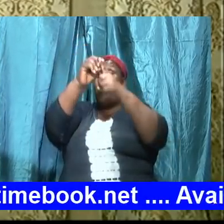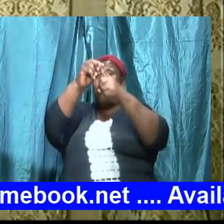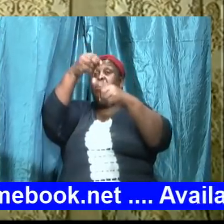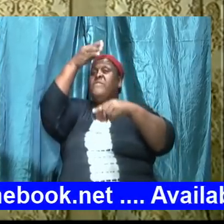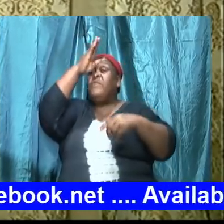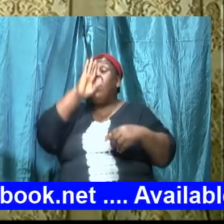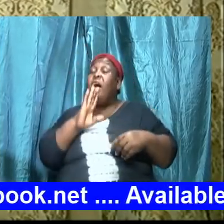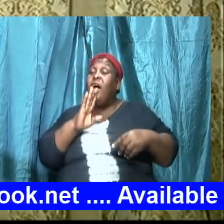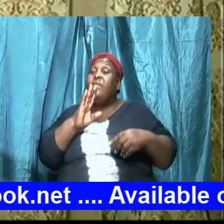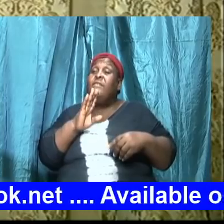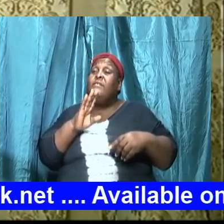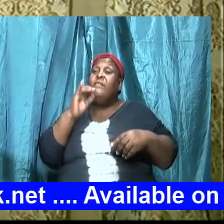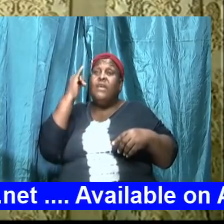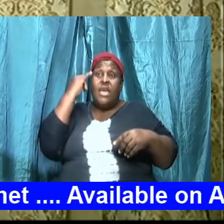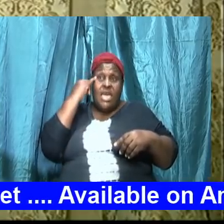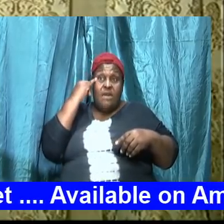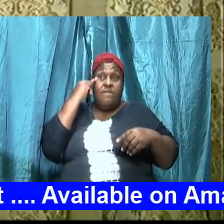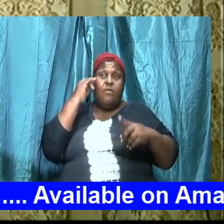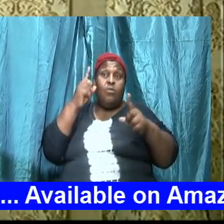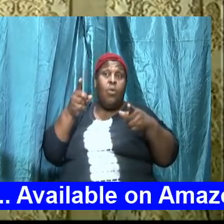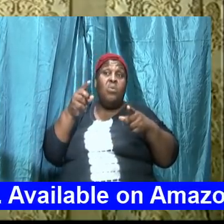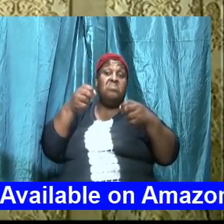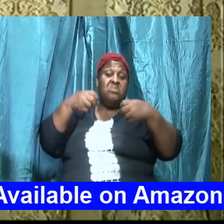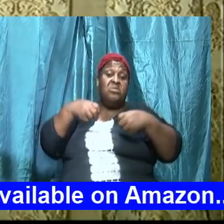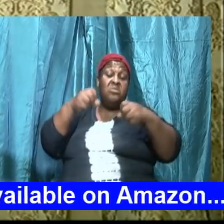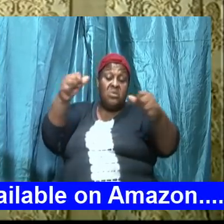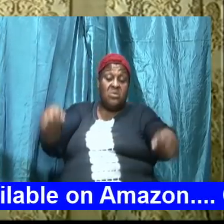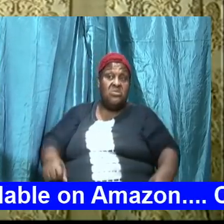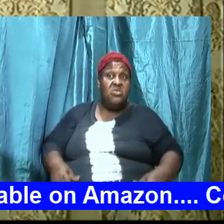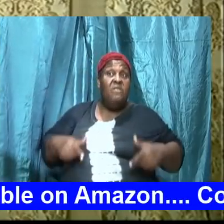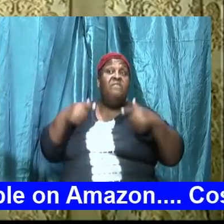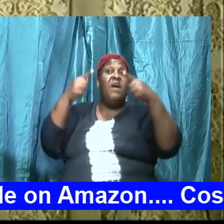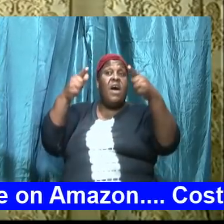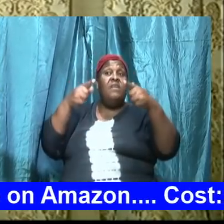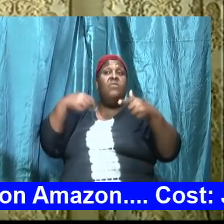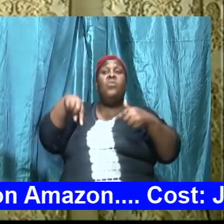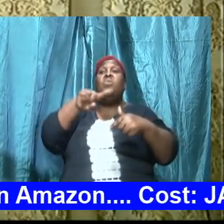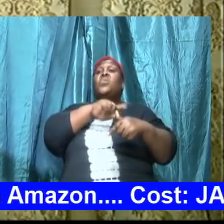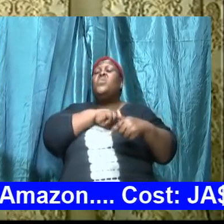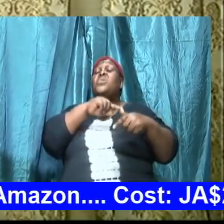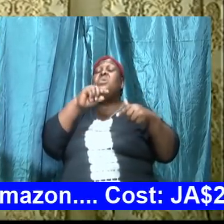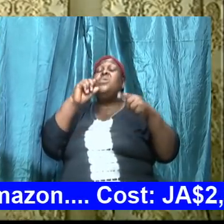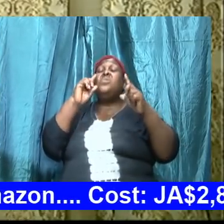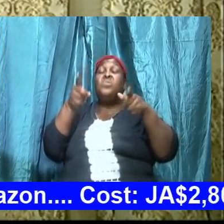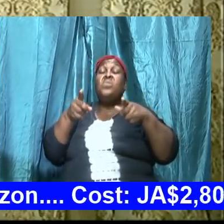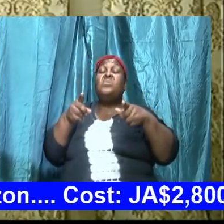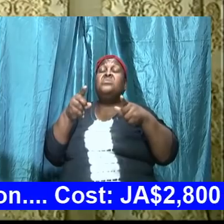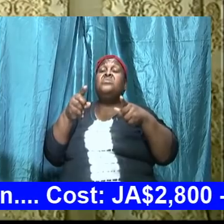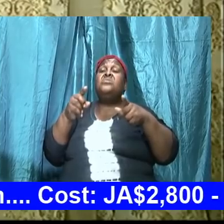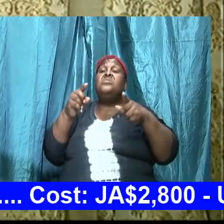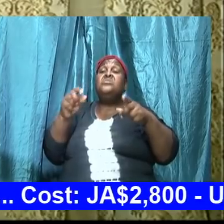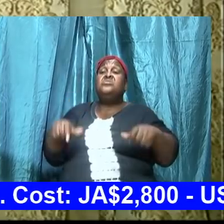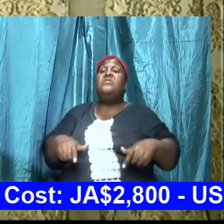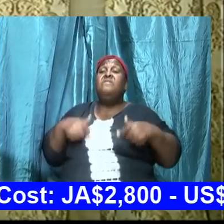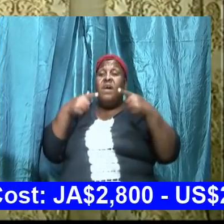going to survive we are going to survive because we are eating